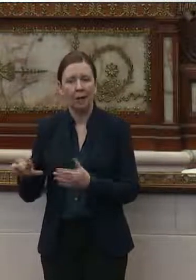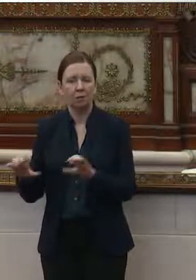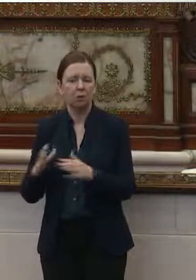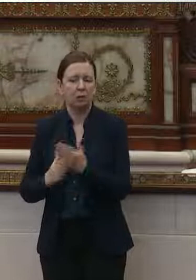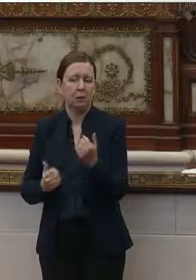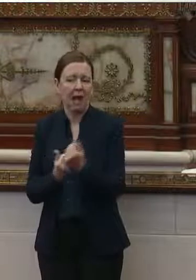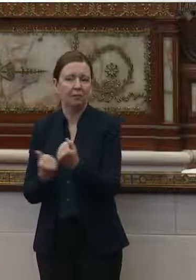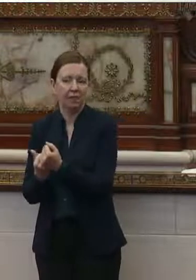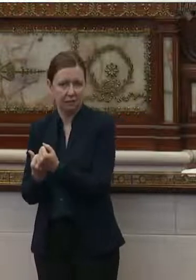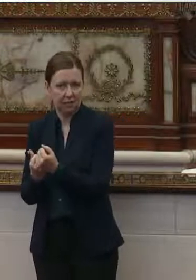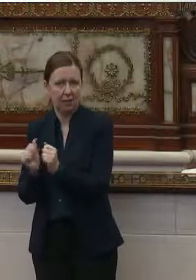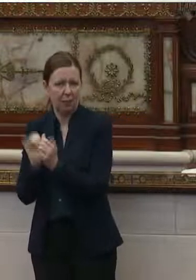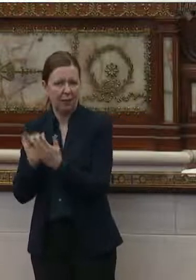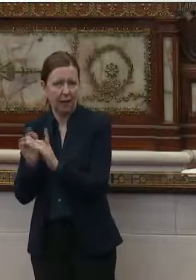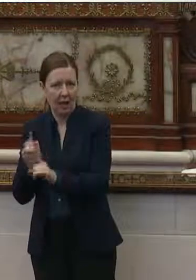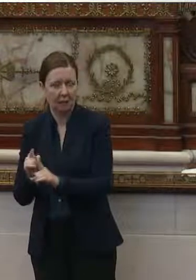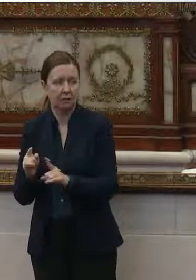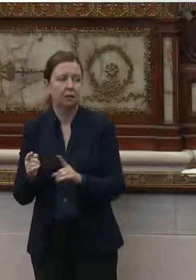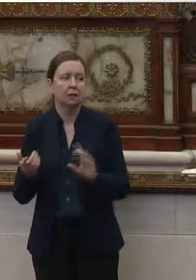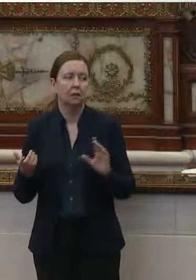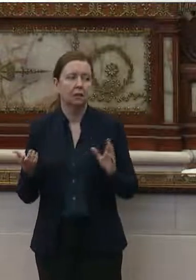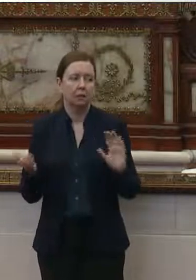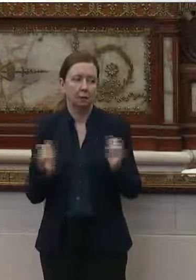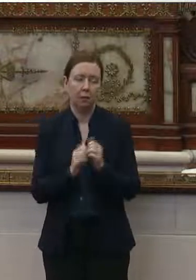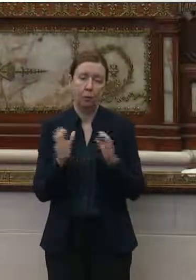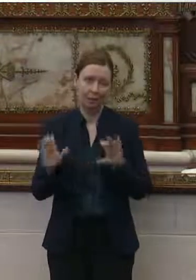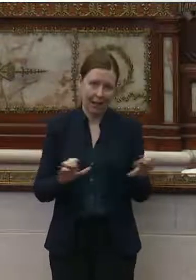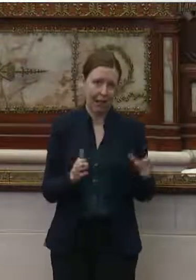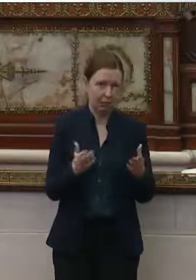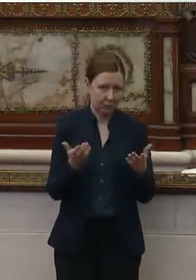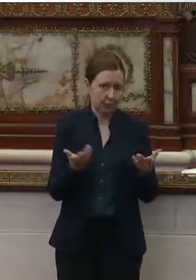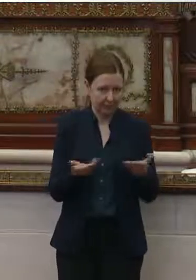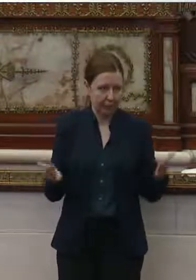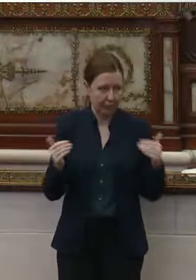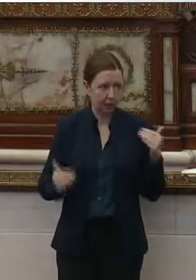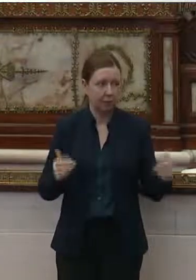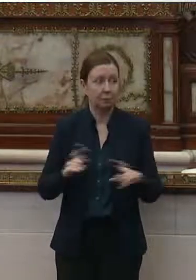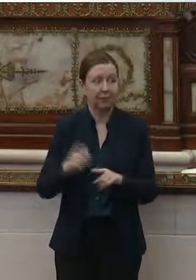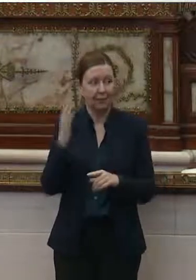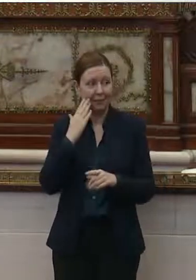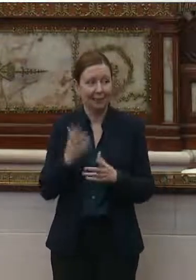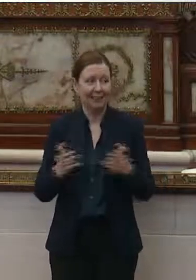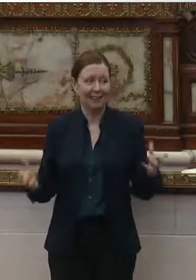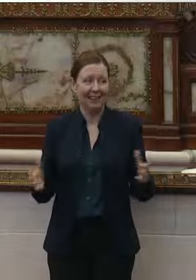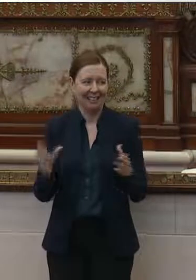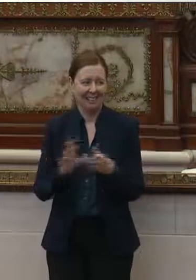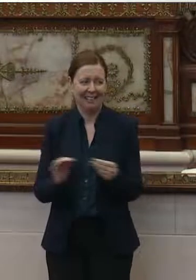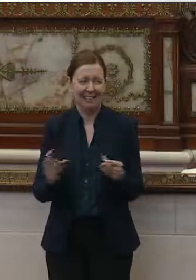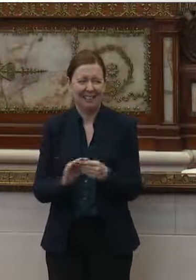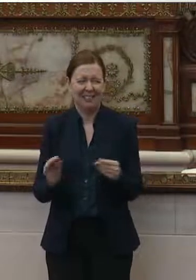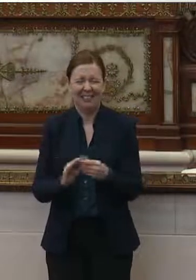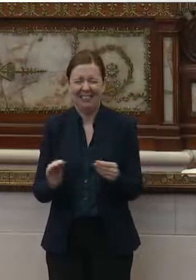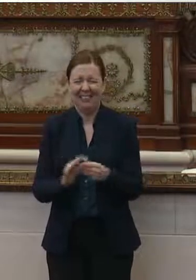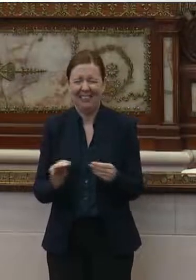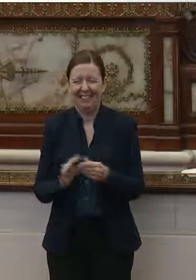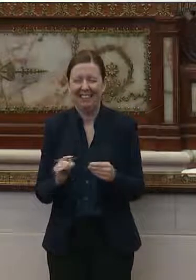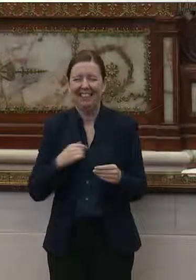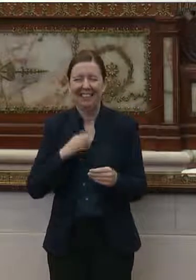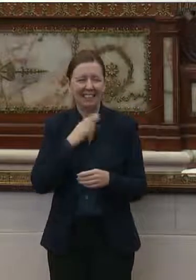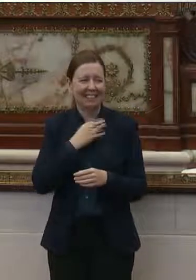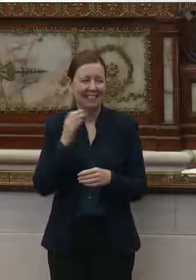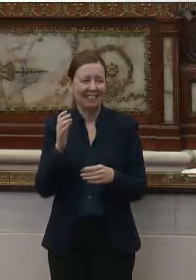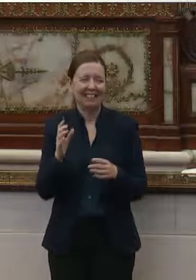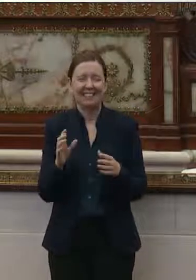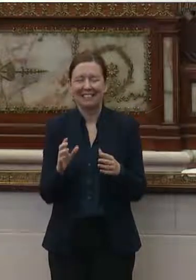advocacy more than actual action items. And so, with that being said, I know that there was a lot of testimony. I'm just wondering, and